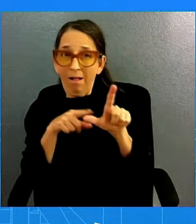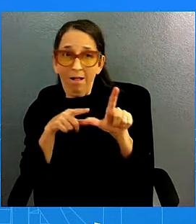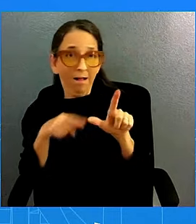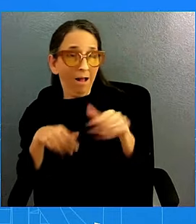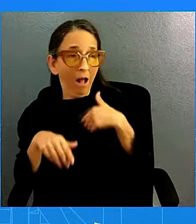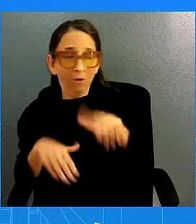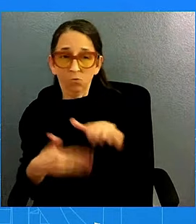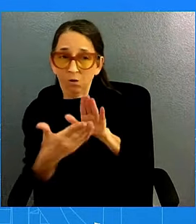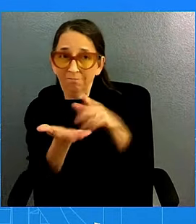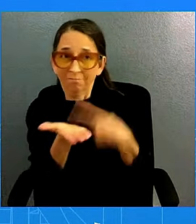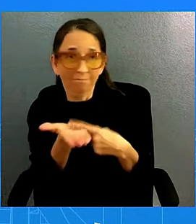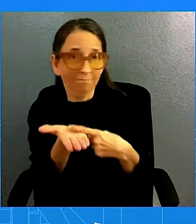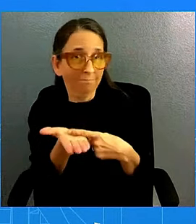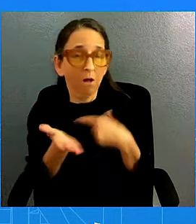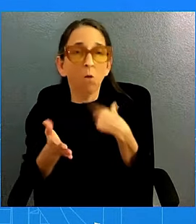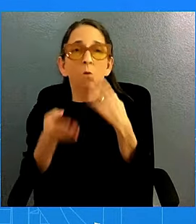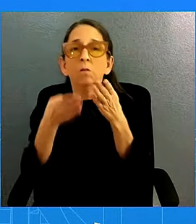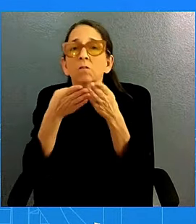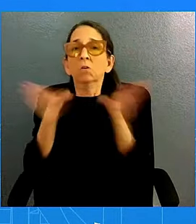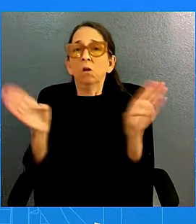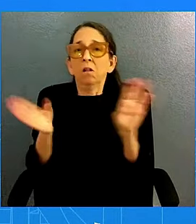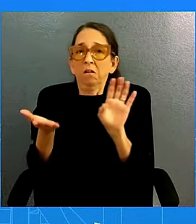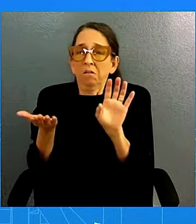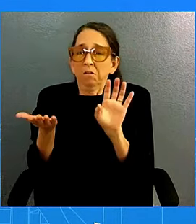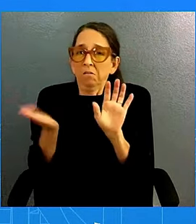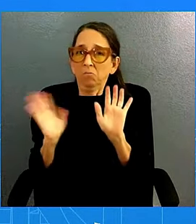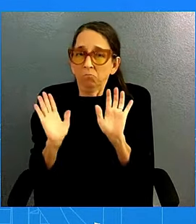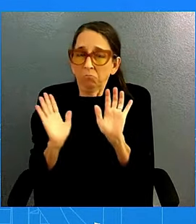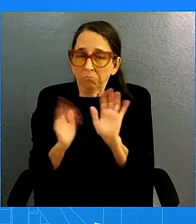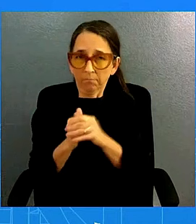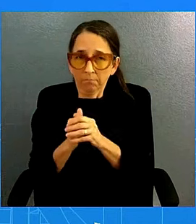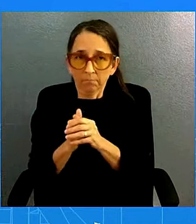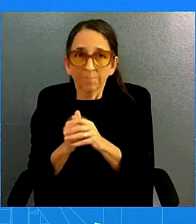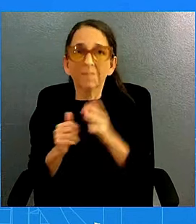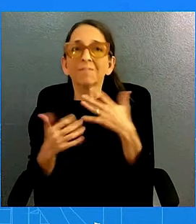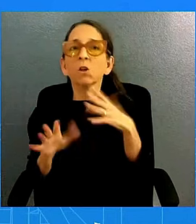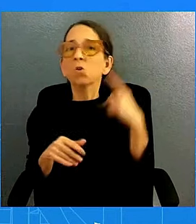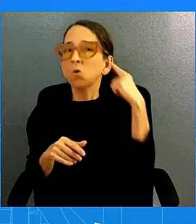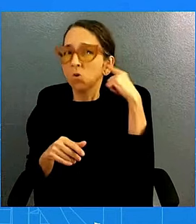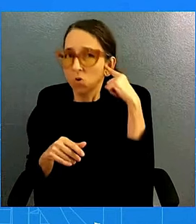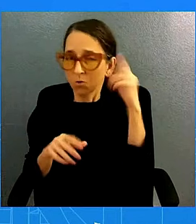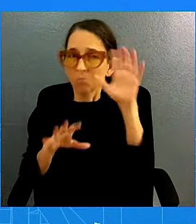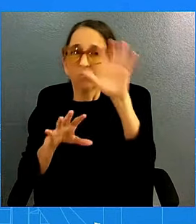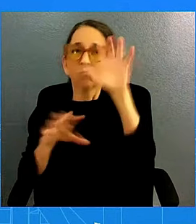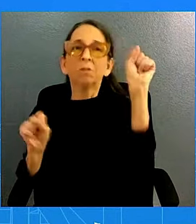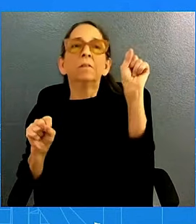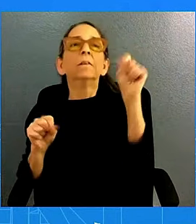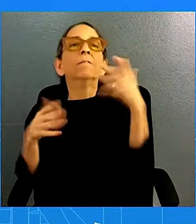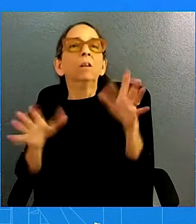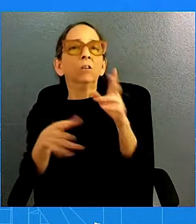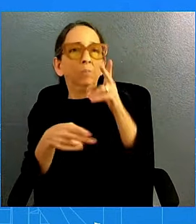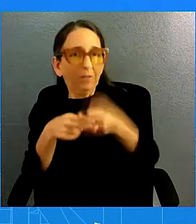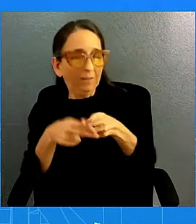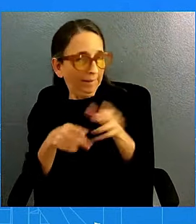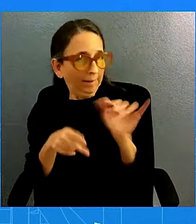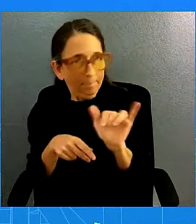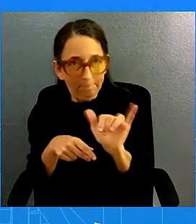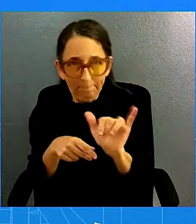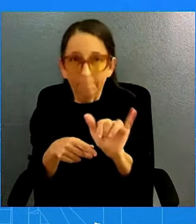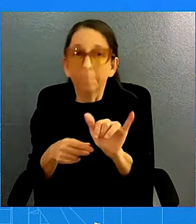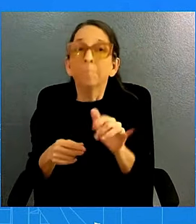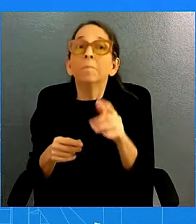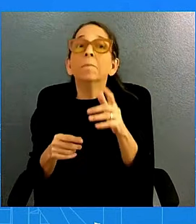and you've heard the president say this. It is important, and it is important